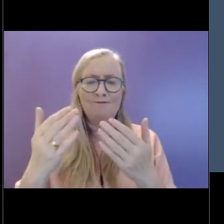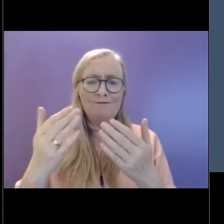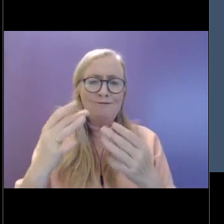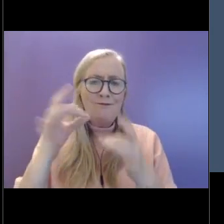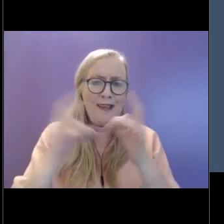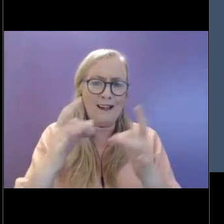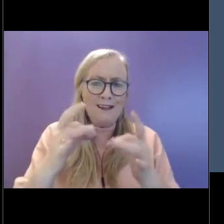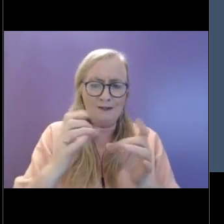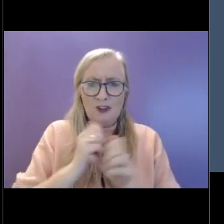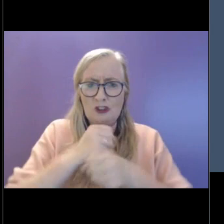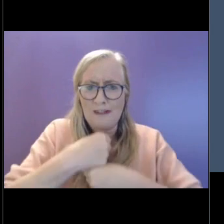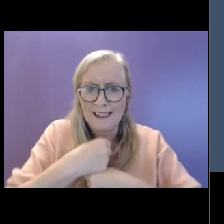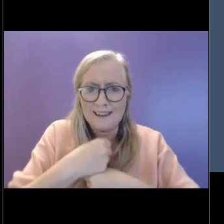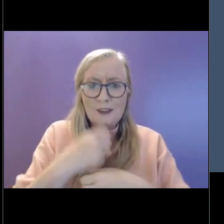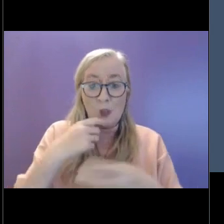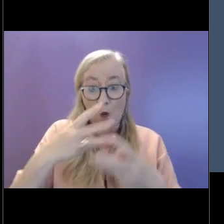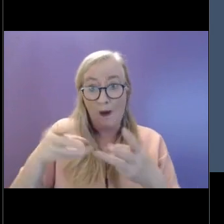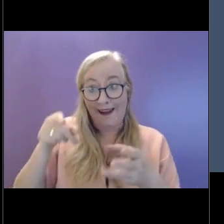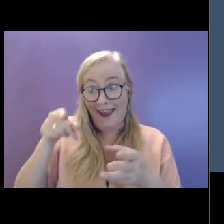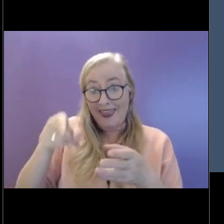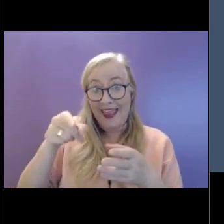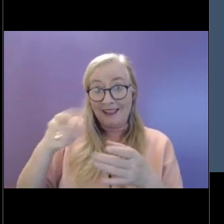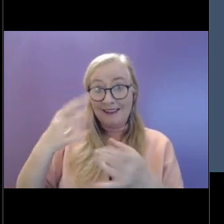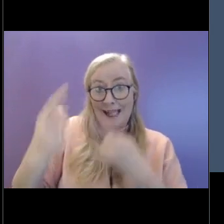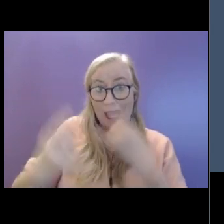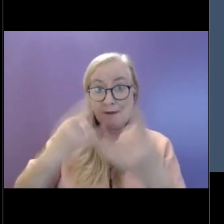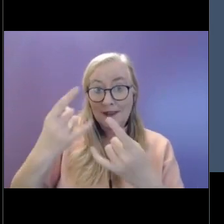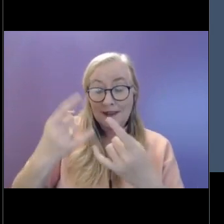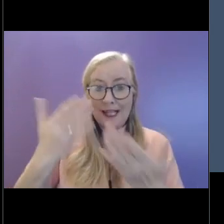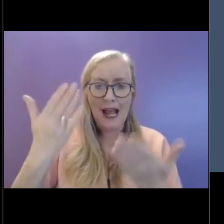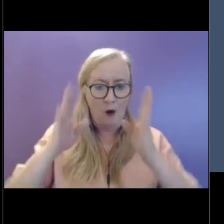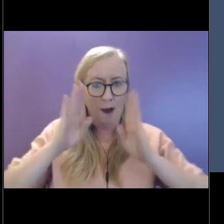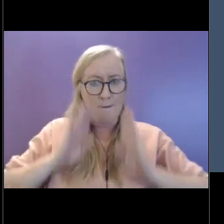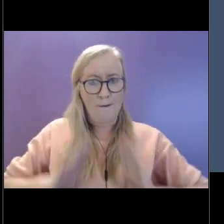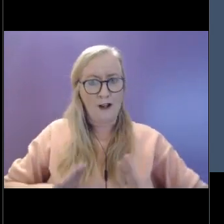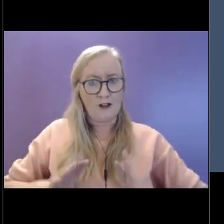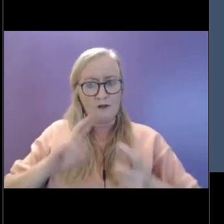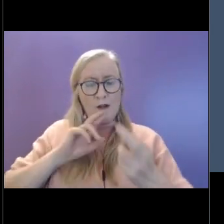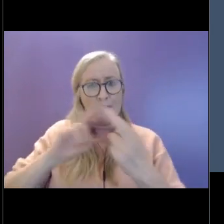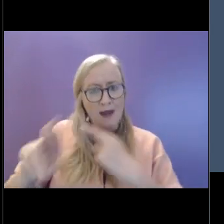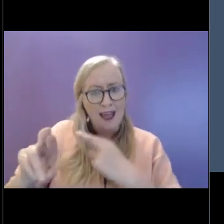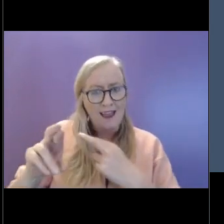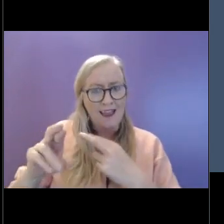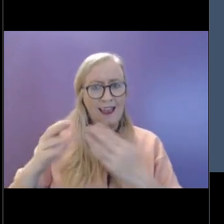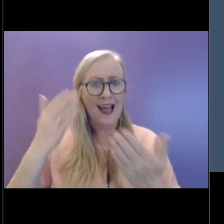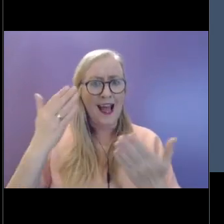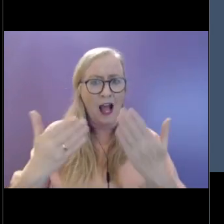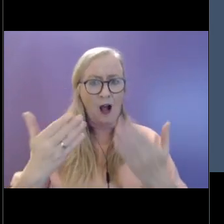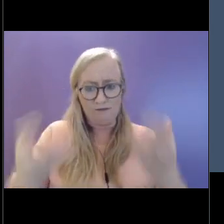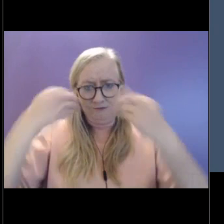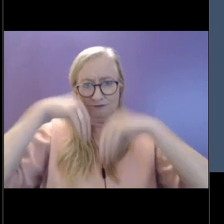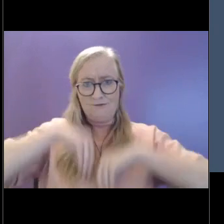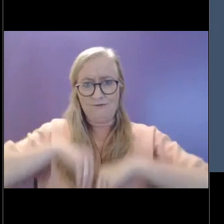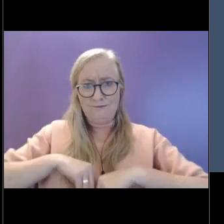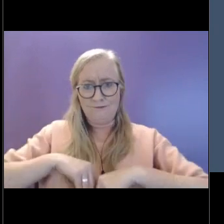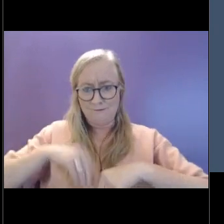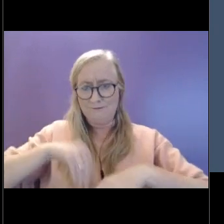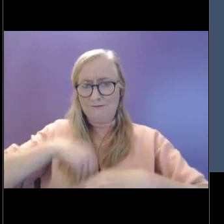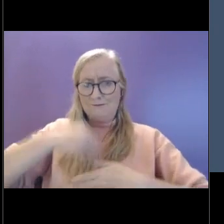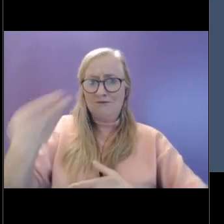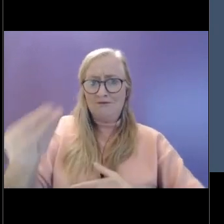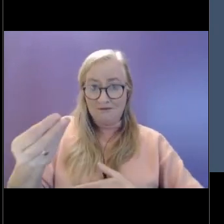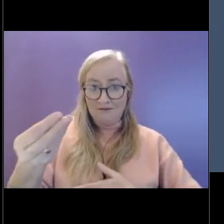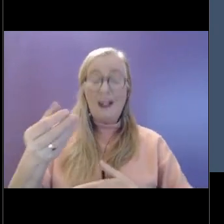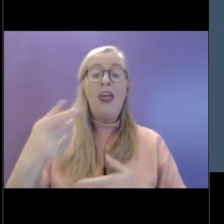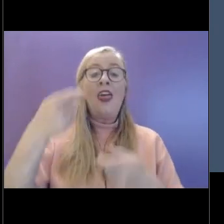at how, when these things happen, you know, how our body responds and how we might respond in ways that might be less helpful. We're going to go